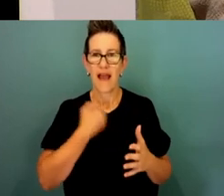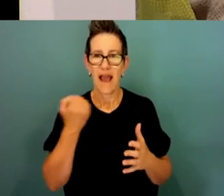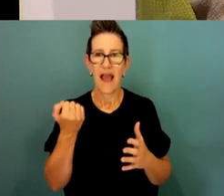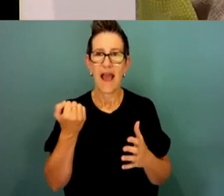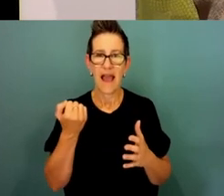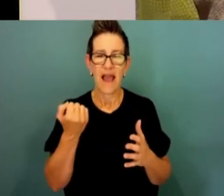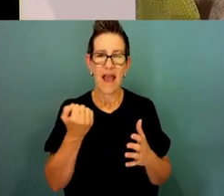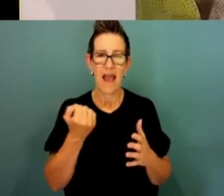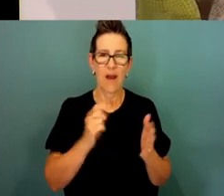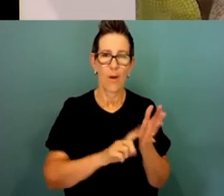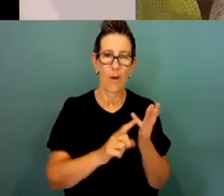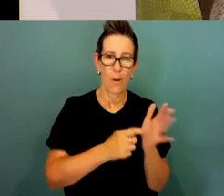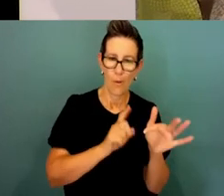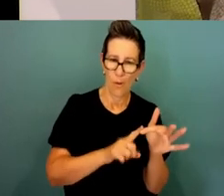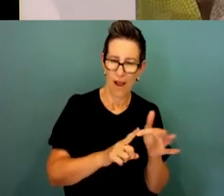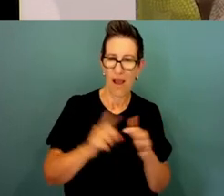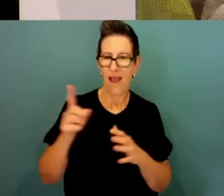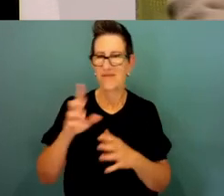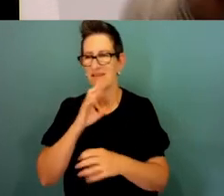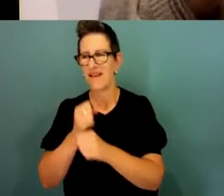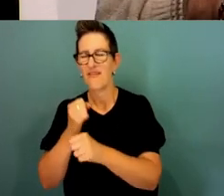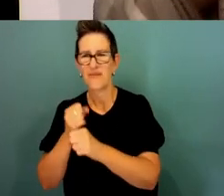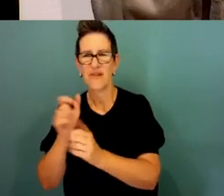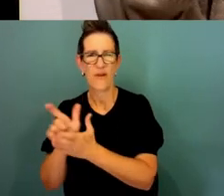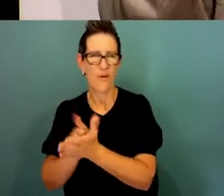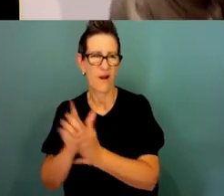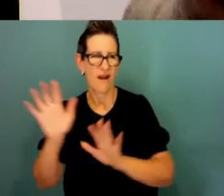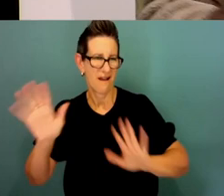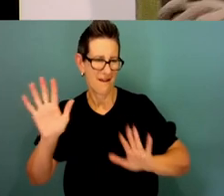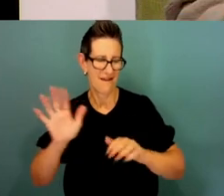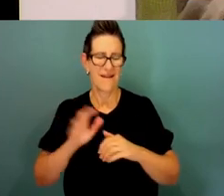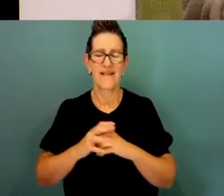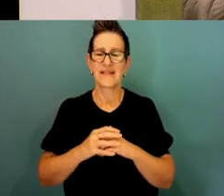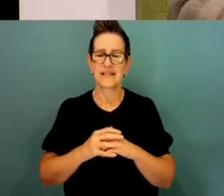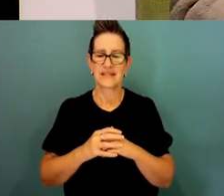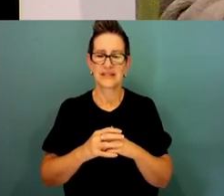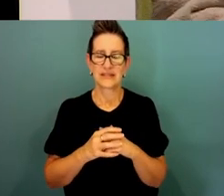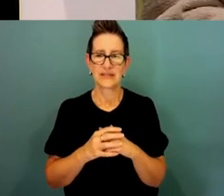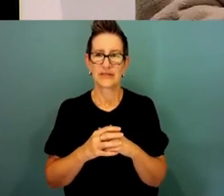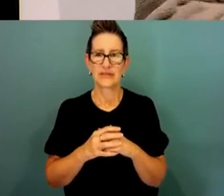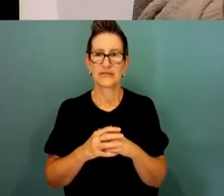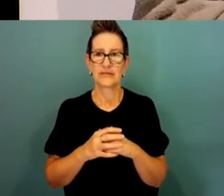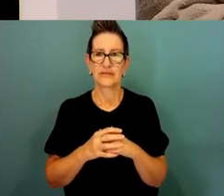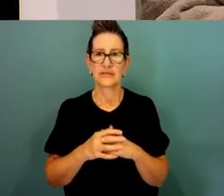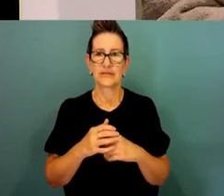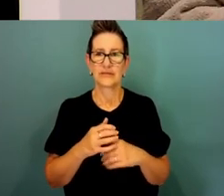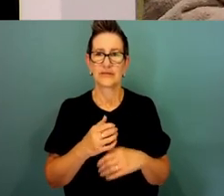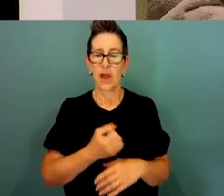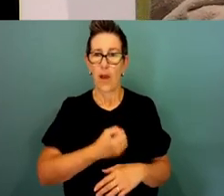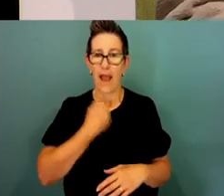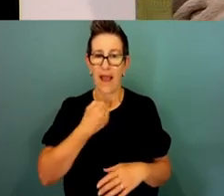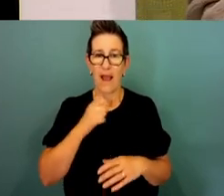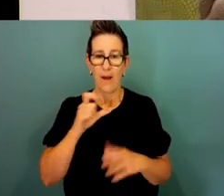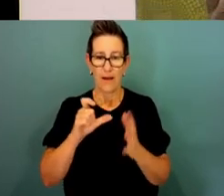-O-R-E stuff. So, as Aboriginal people, then, we get our customs and our belief systems from the place that we live in.